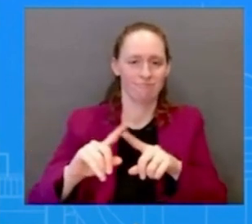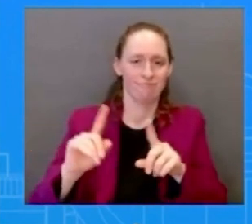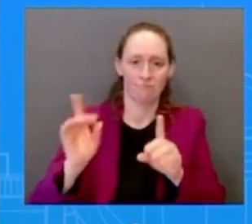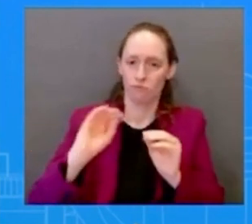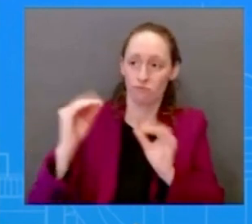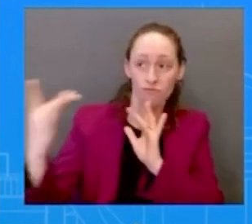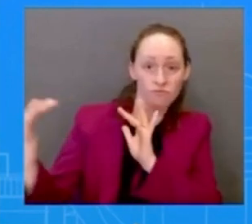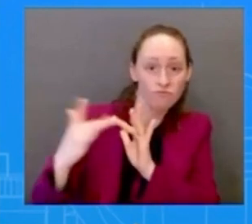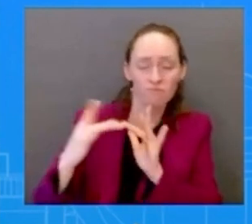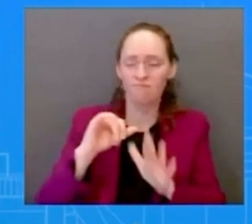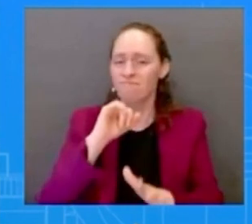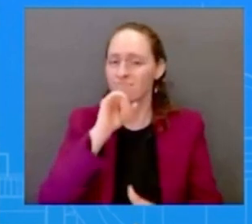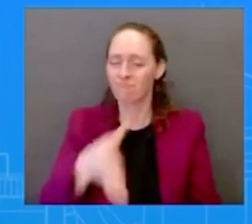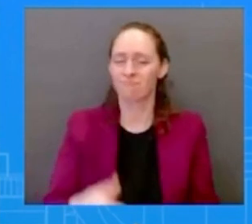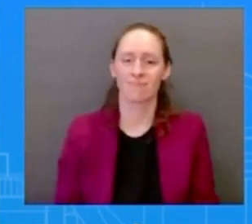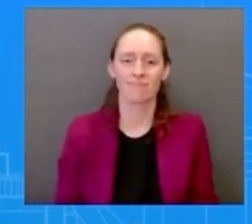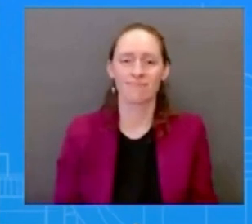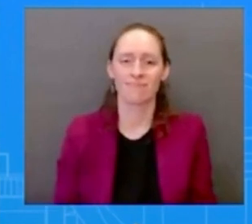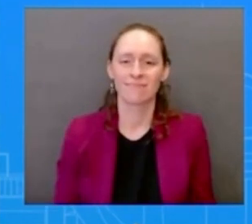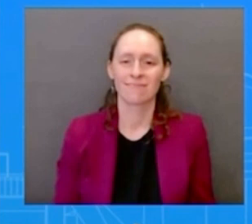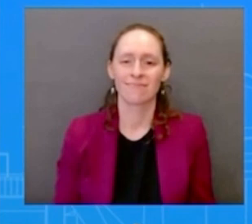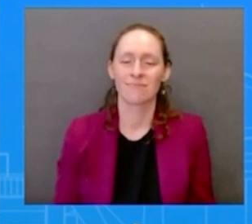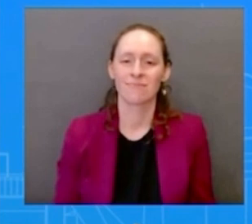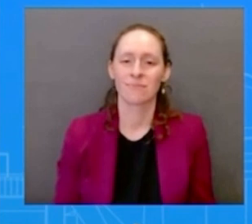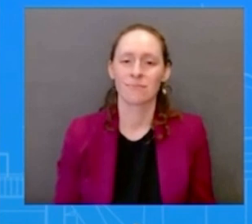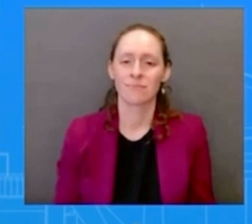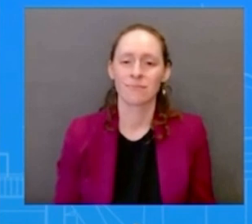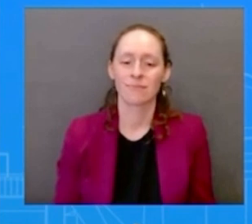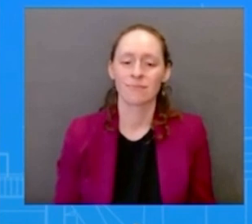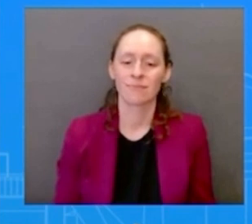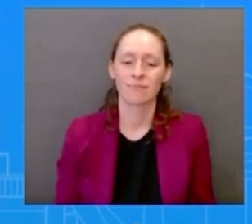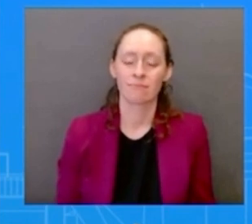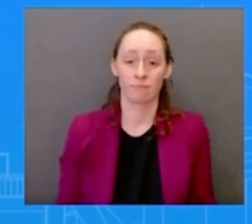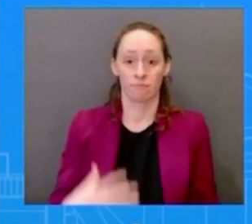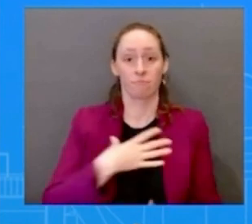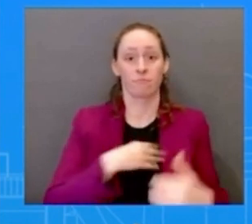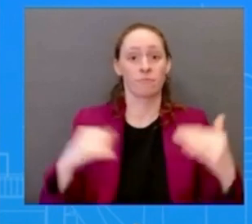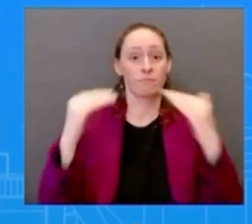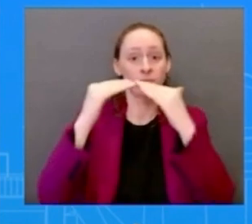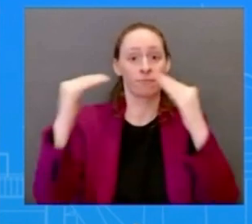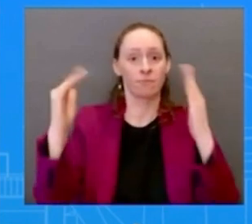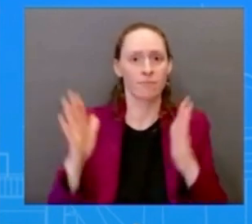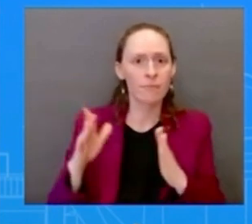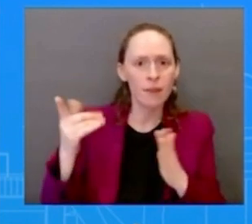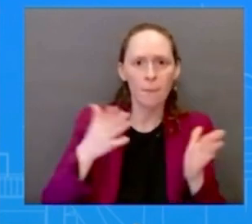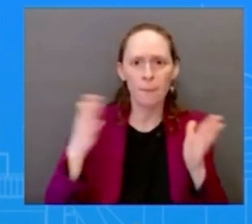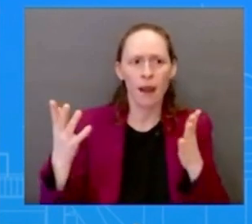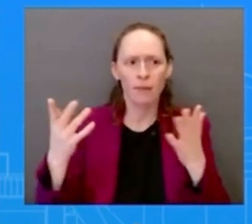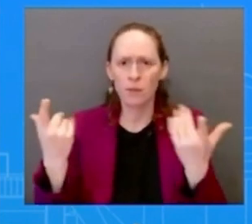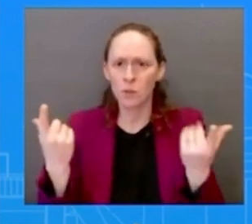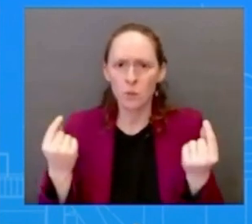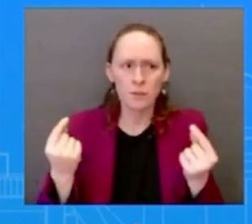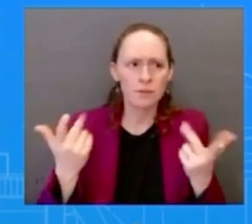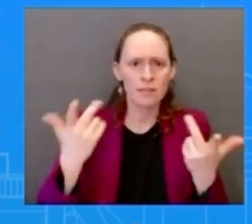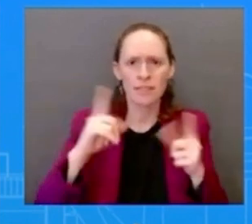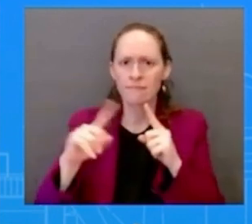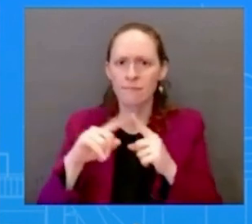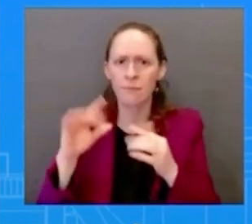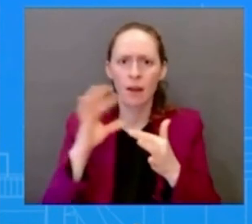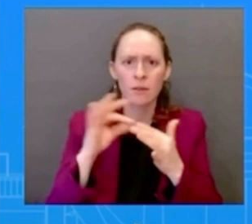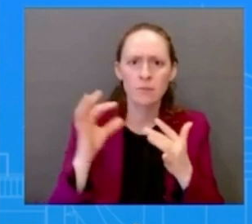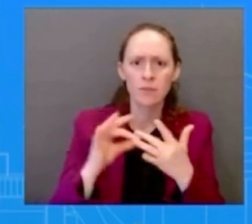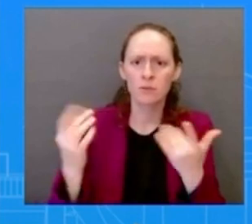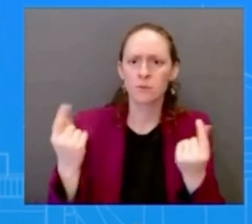um are is the administration planning for different contingencies as it relates to the case over the abortion pill particularly as